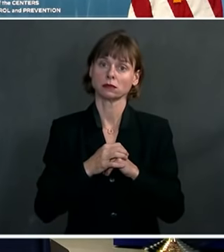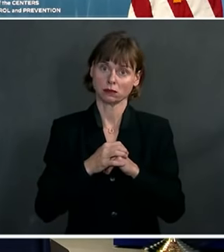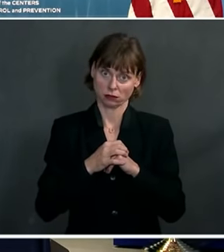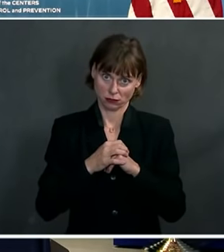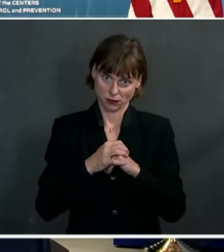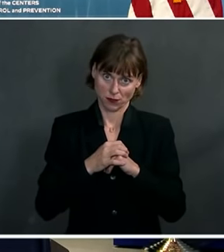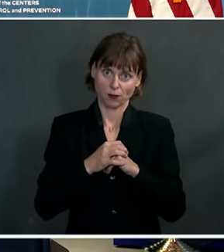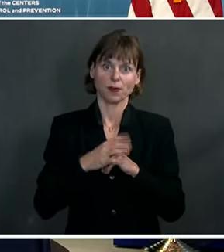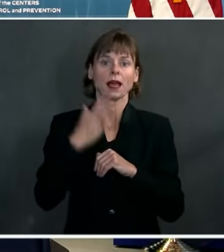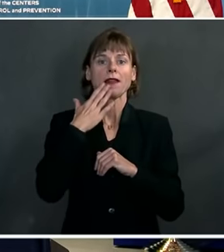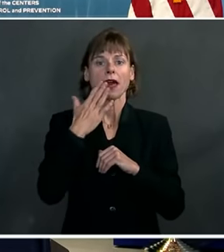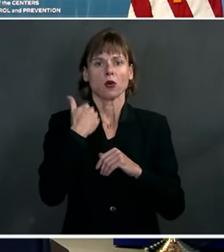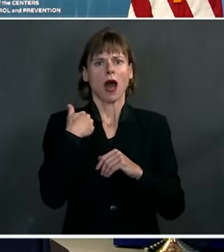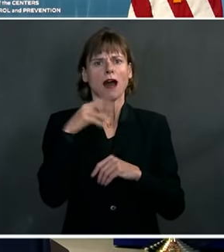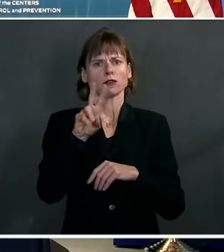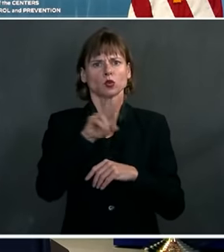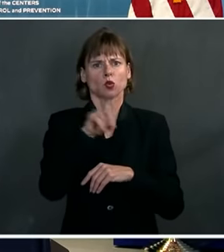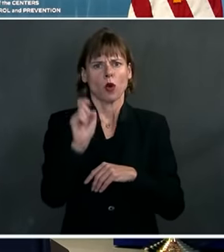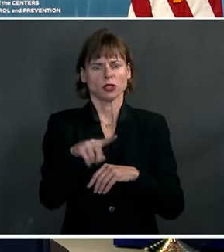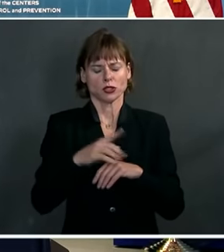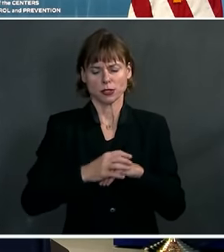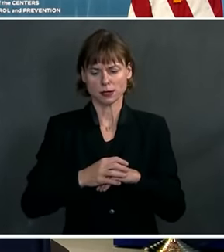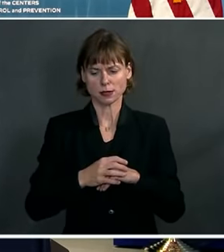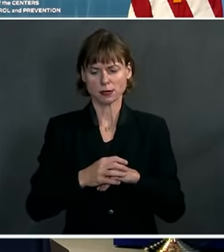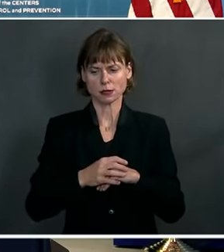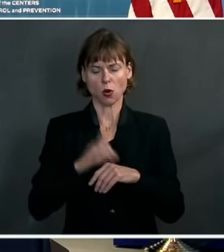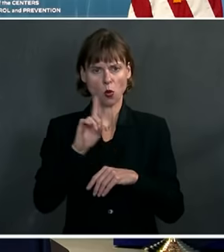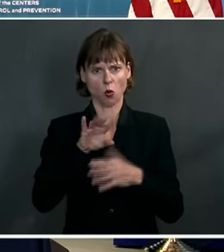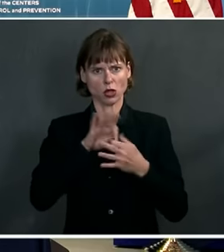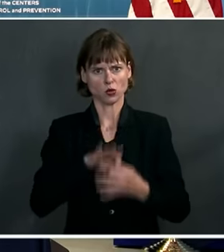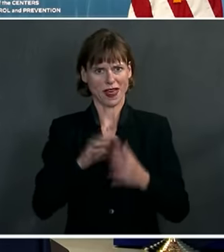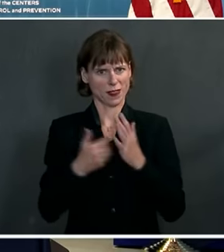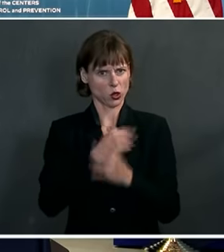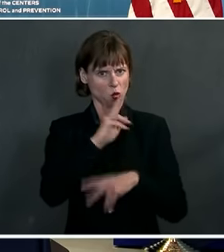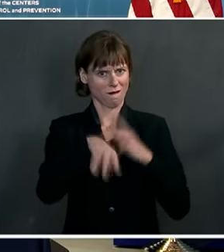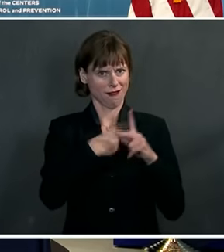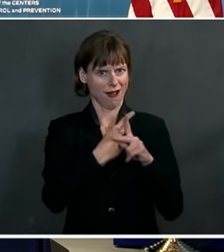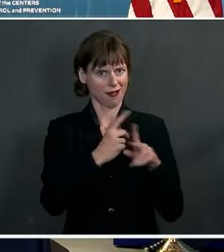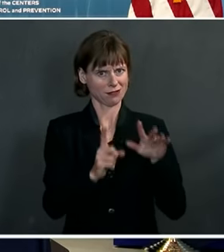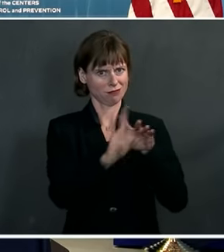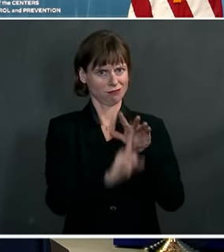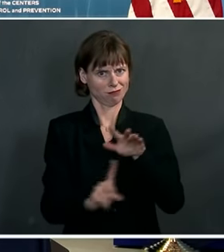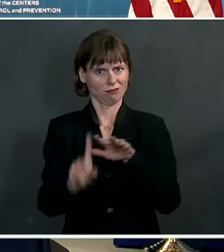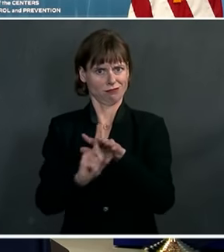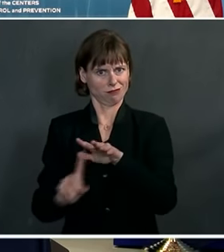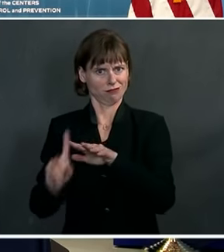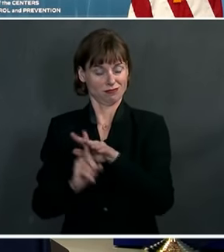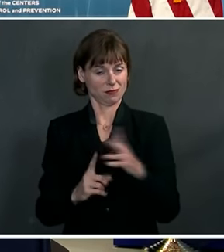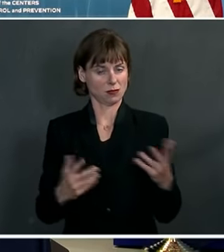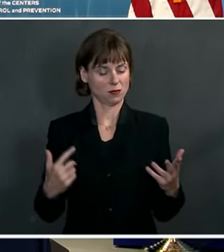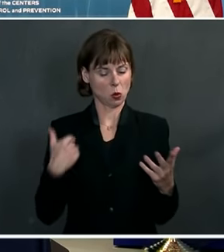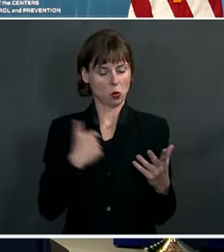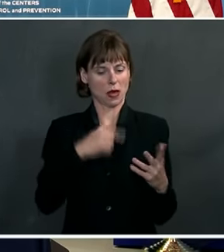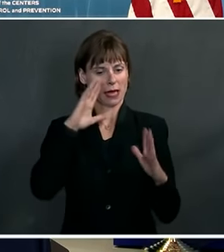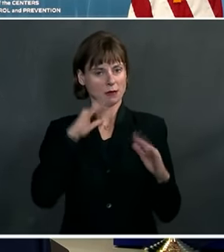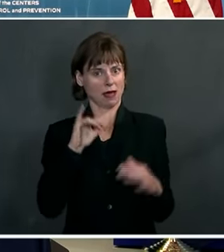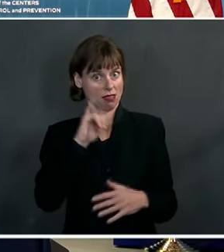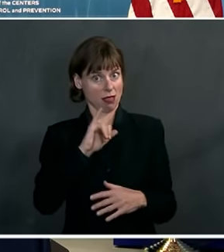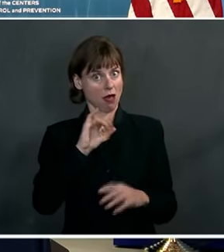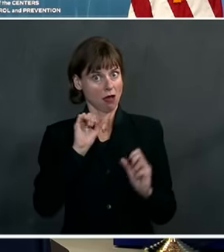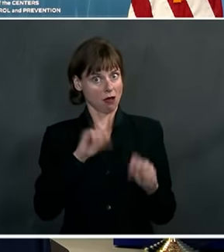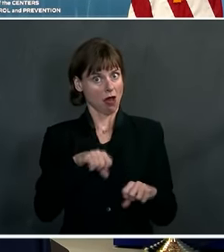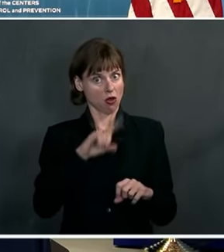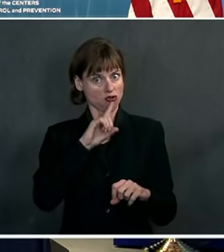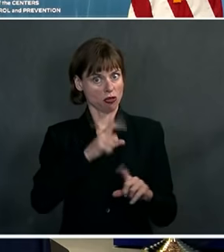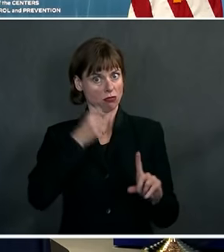Thank you. I have two questions, actually. One on these new variants that we're seeing. And the expectation seems to be that they could really start to